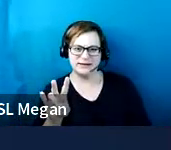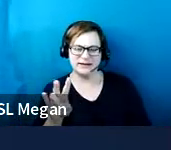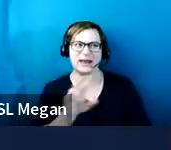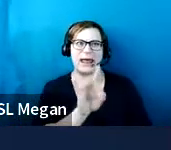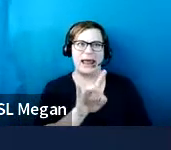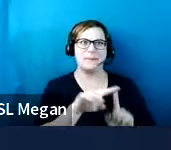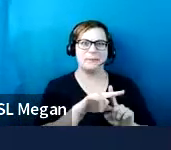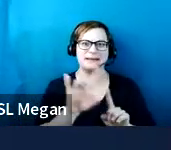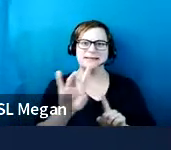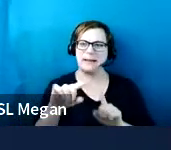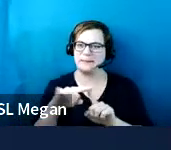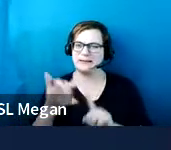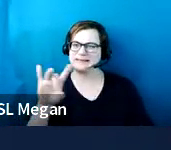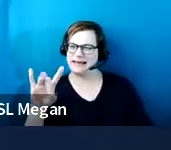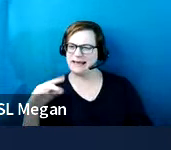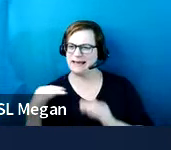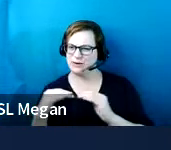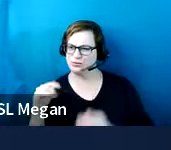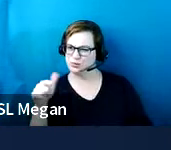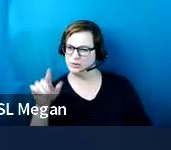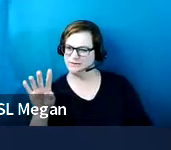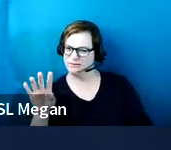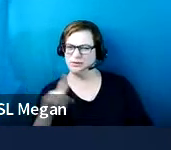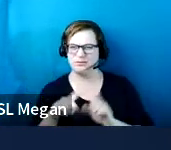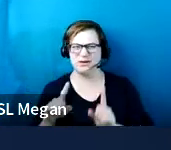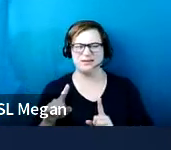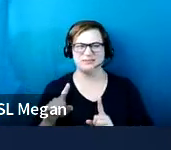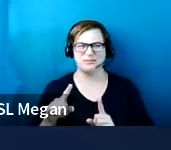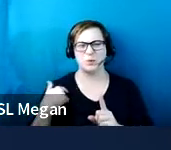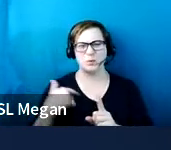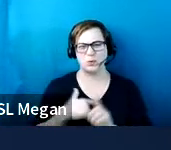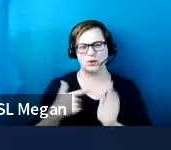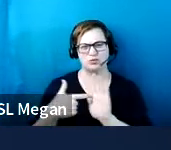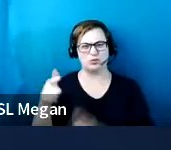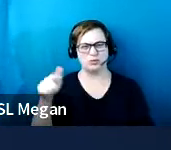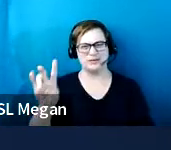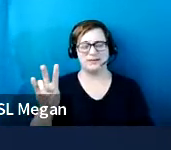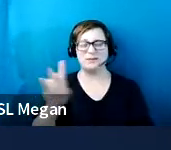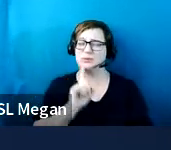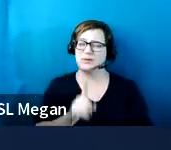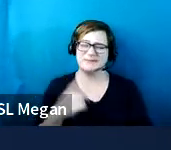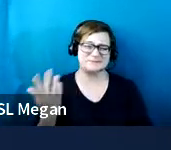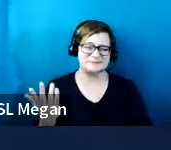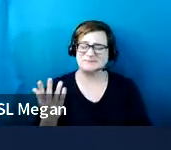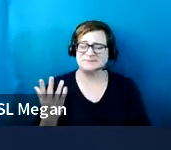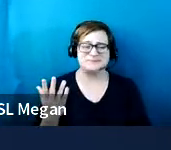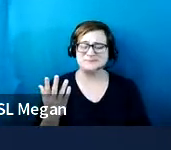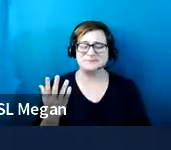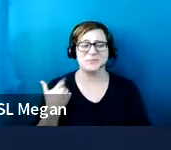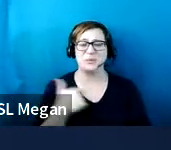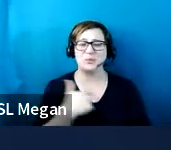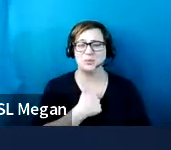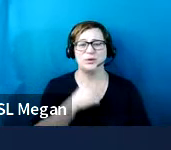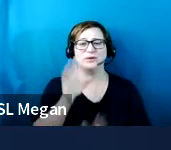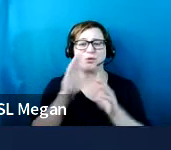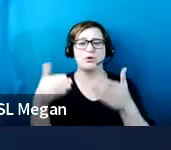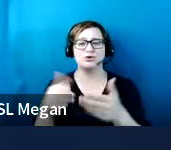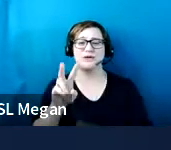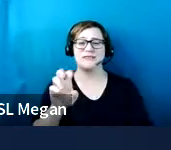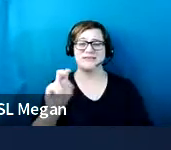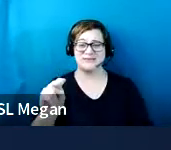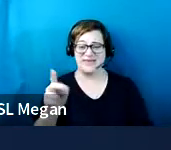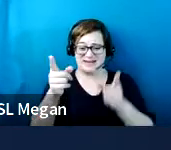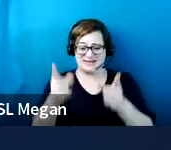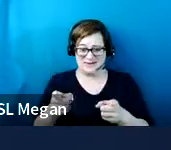eight plus eight is only 24 feet. Uh, we're really only concerned with the van space and its